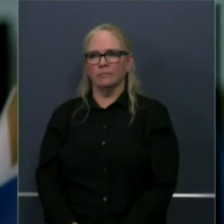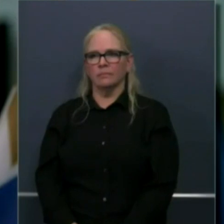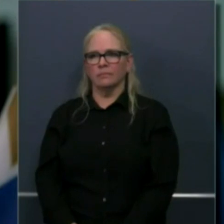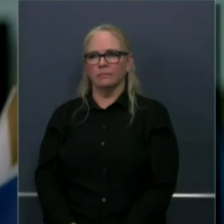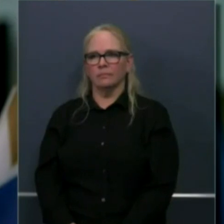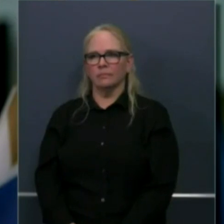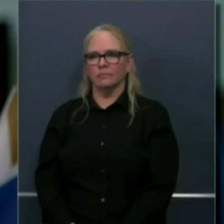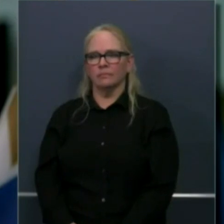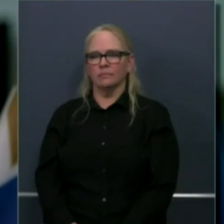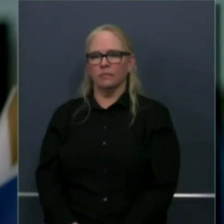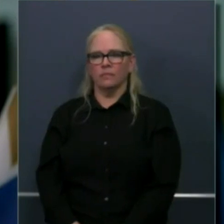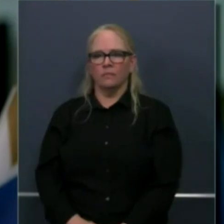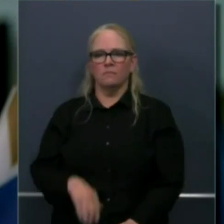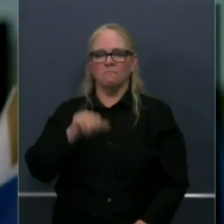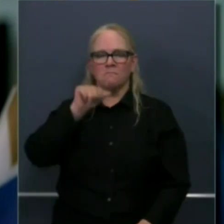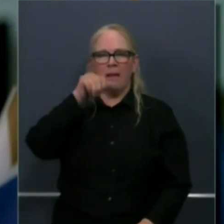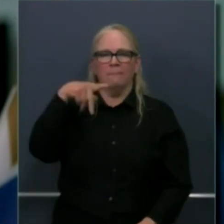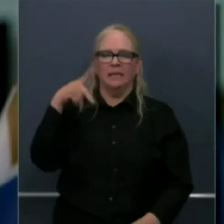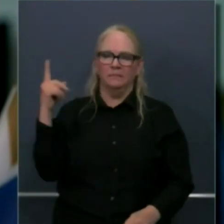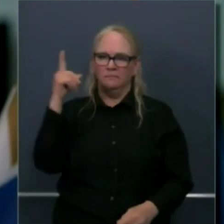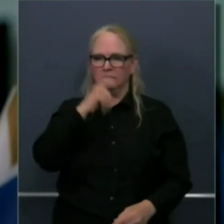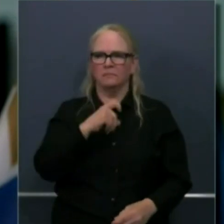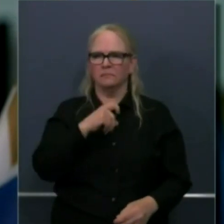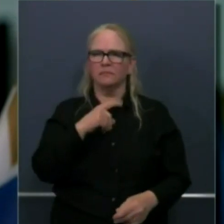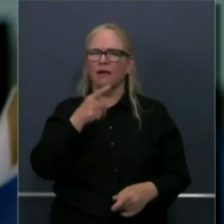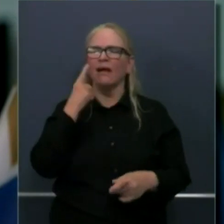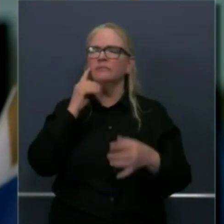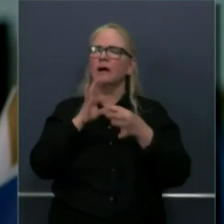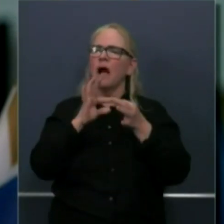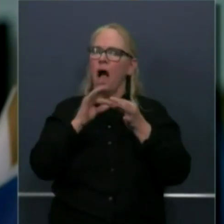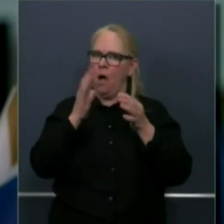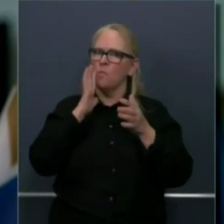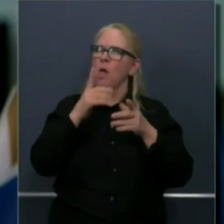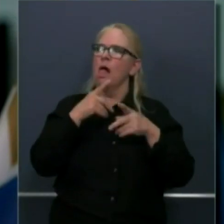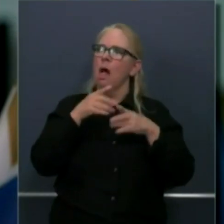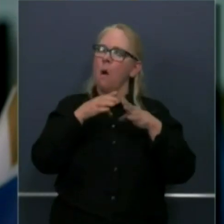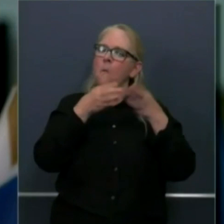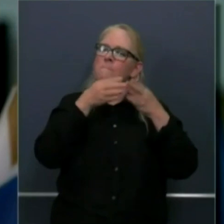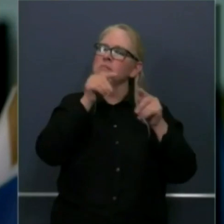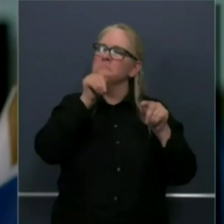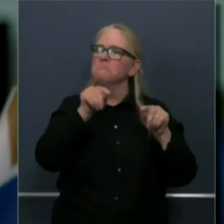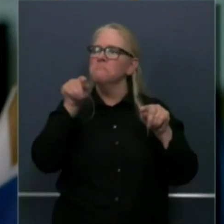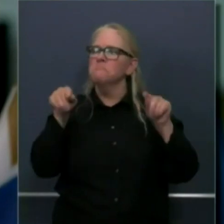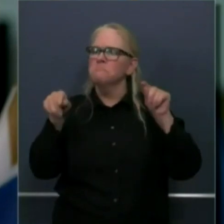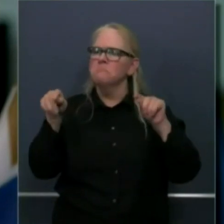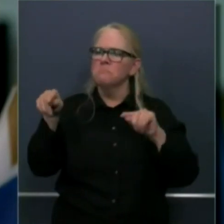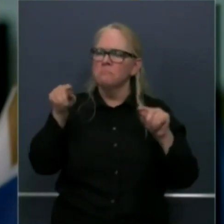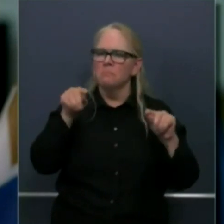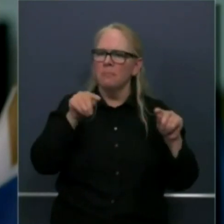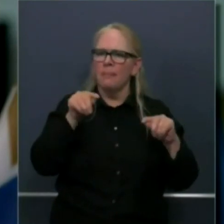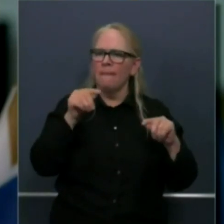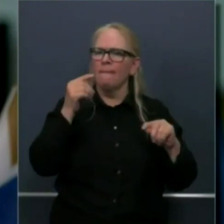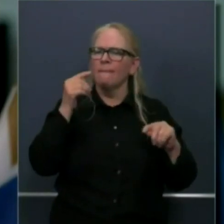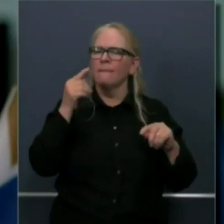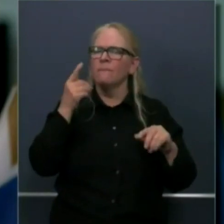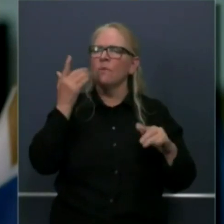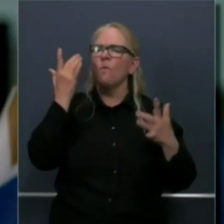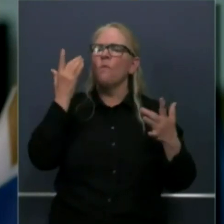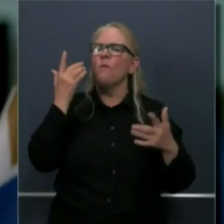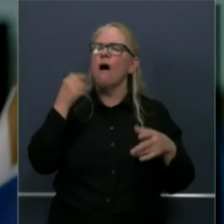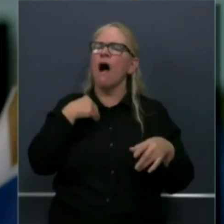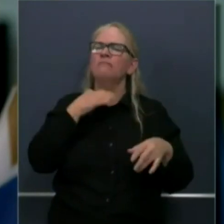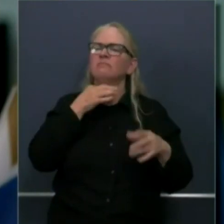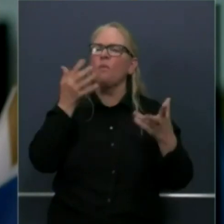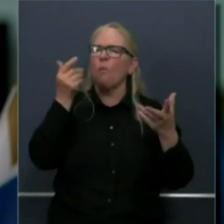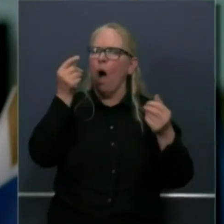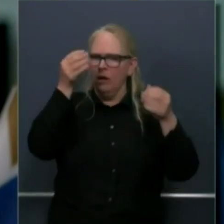data standpoint, you know, what change that made you comfortable loosening more statewide restrictions today? And then as